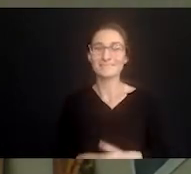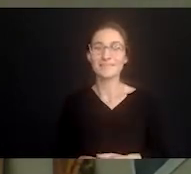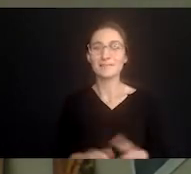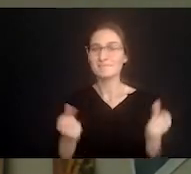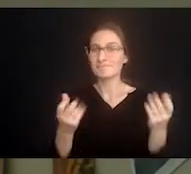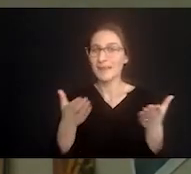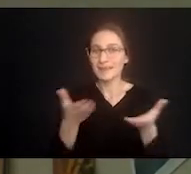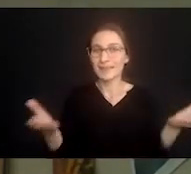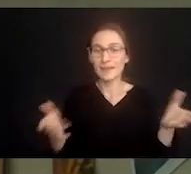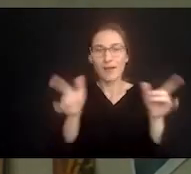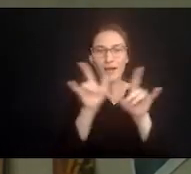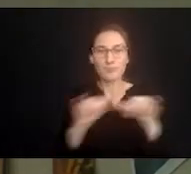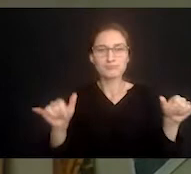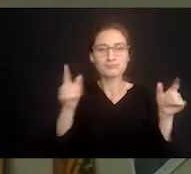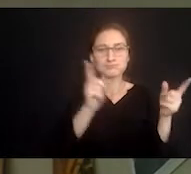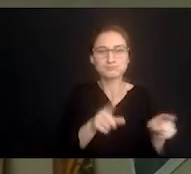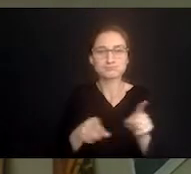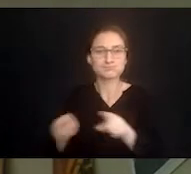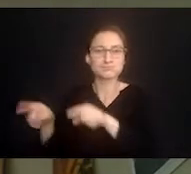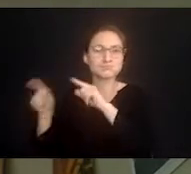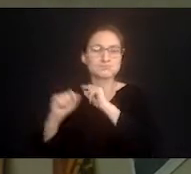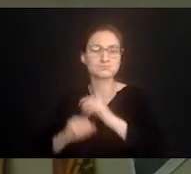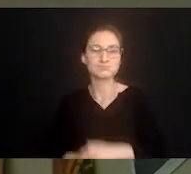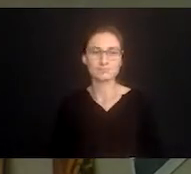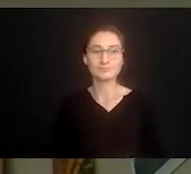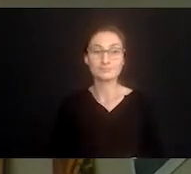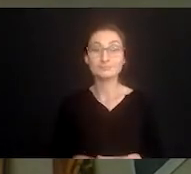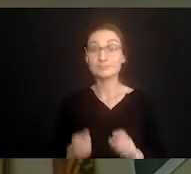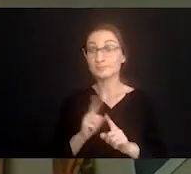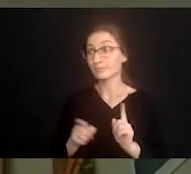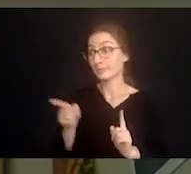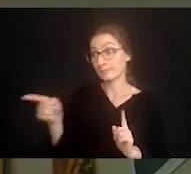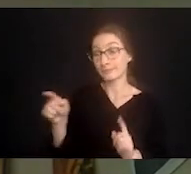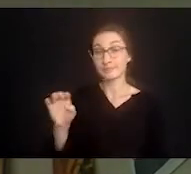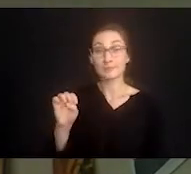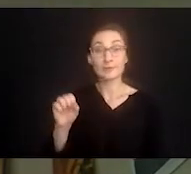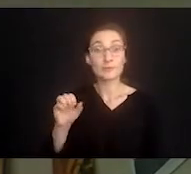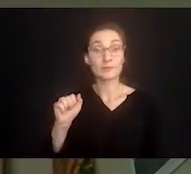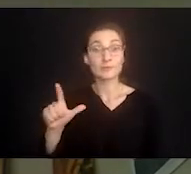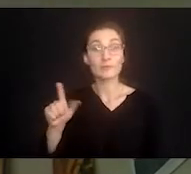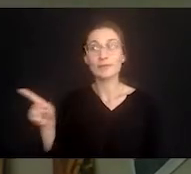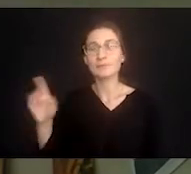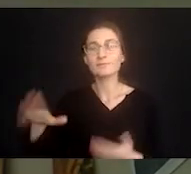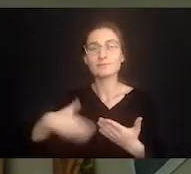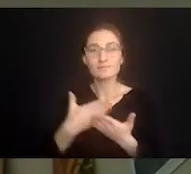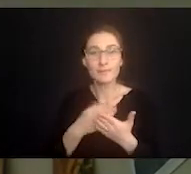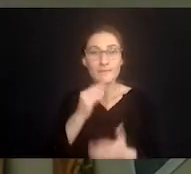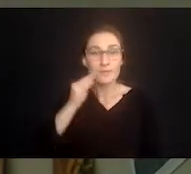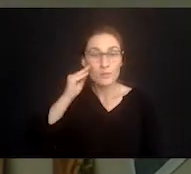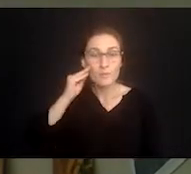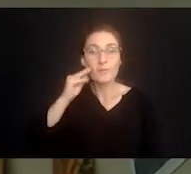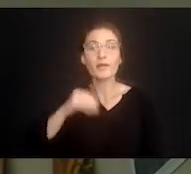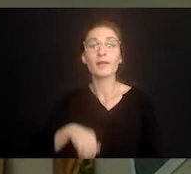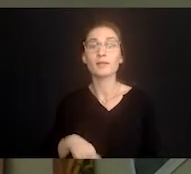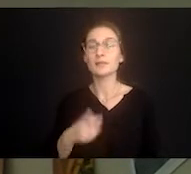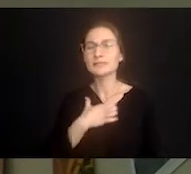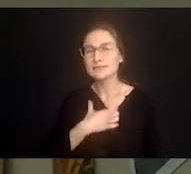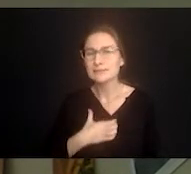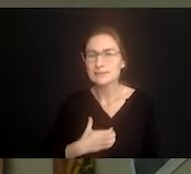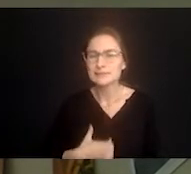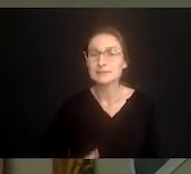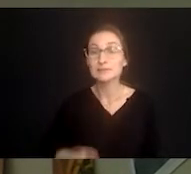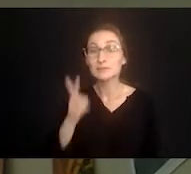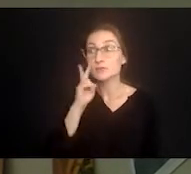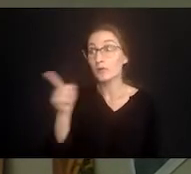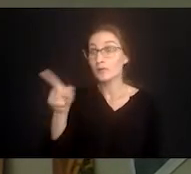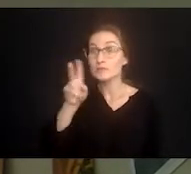at once. Okay it's rarely just one thing that trips us up but as Esau came back from hunting and was famished he